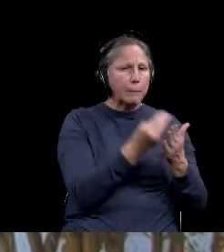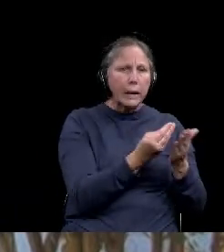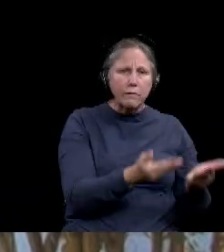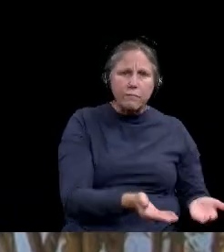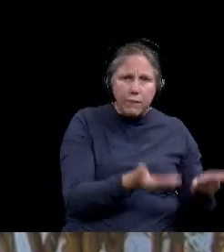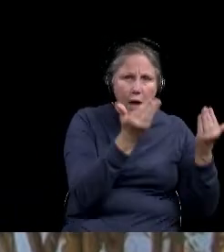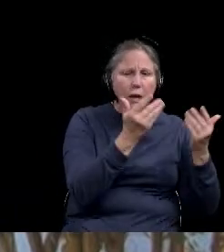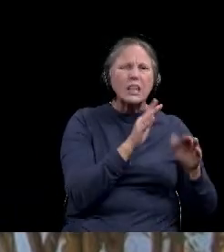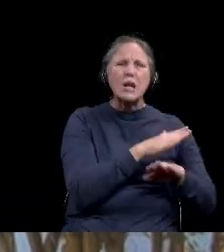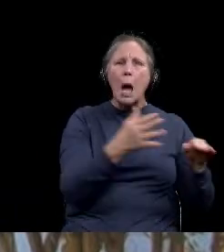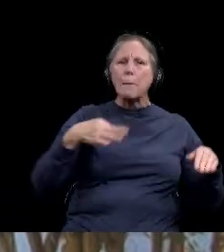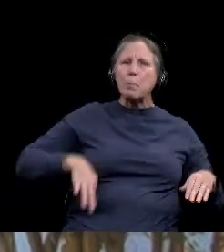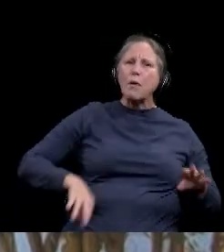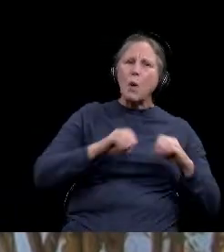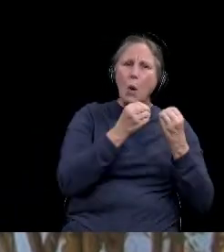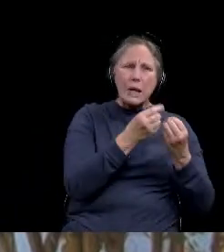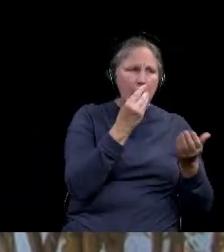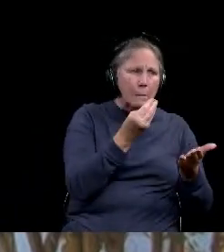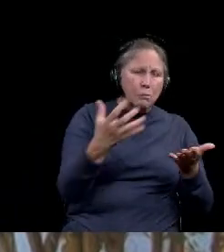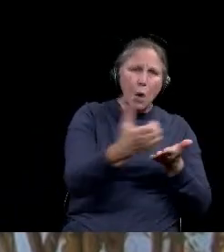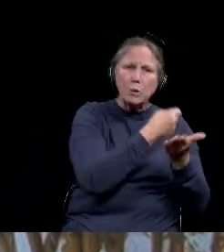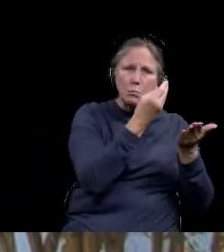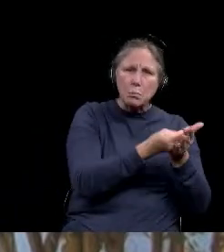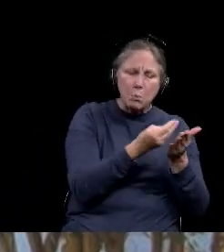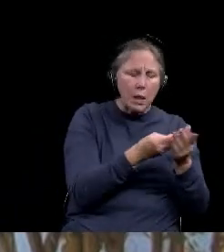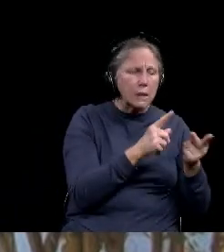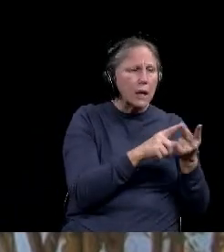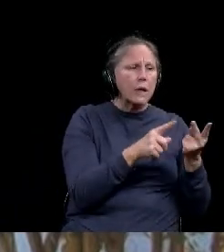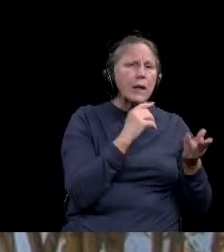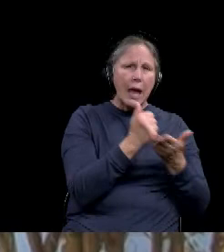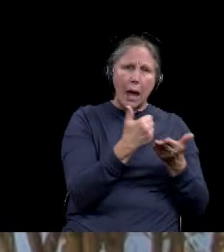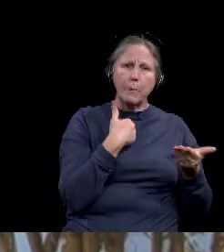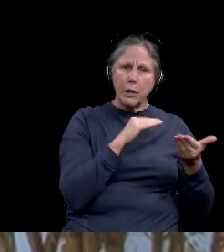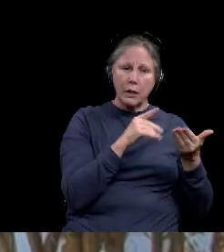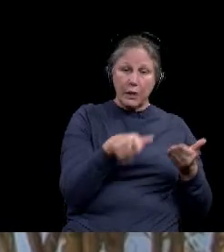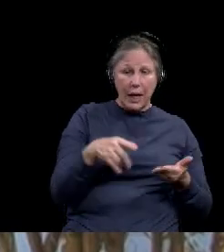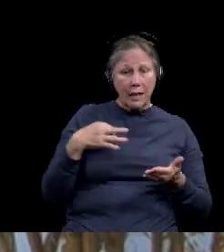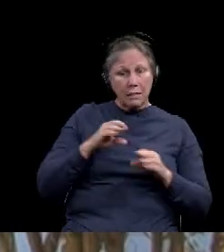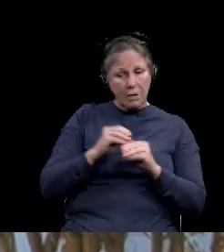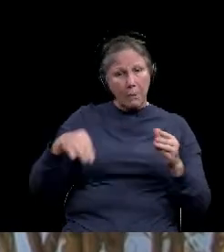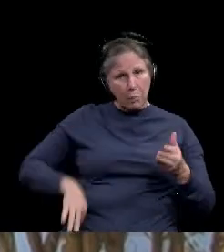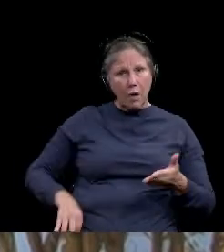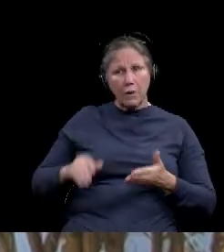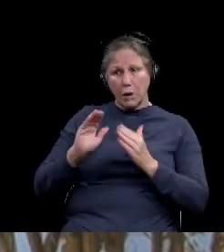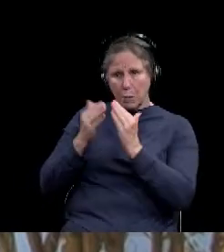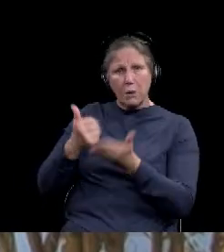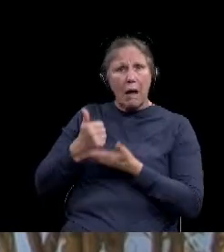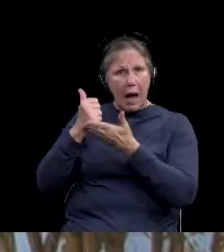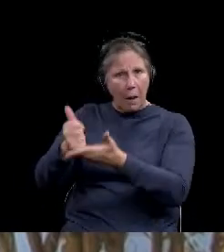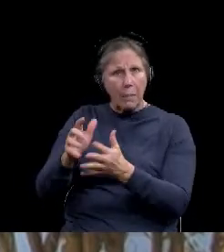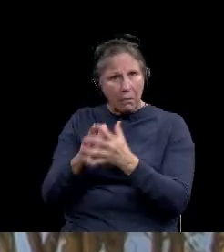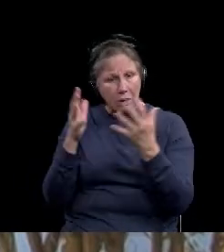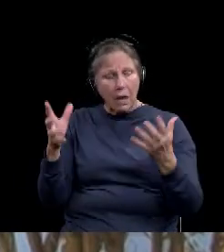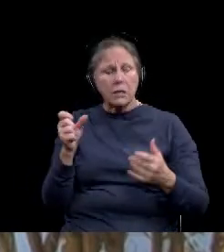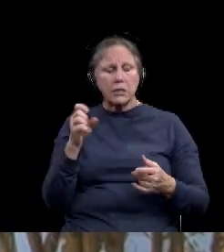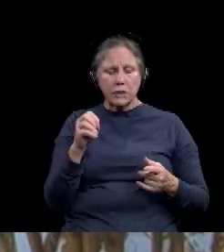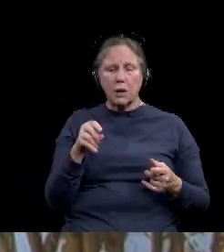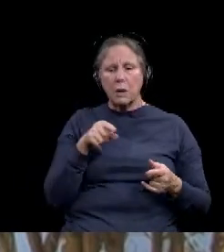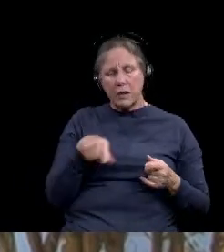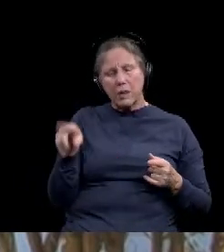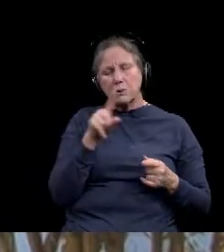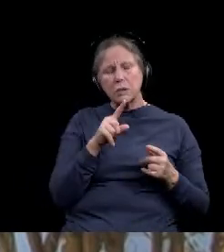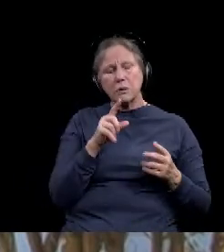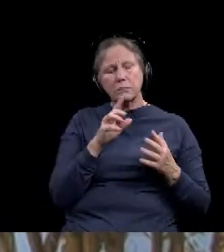nonprofits and things like that, that, that are really beneficial to our community, um, that present other, uh,